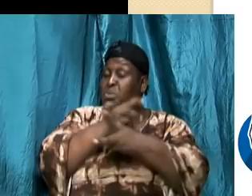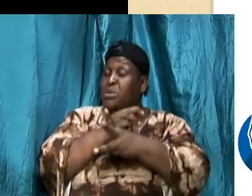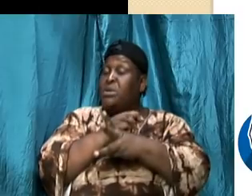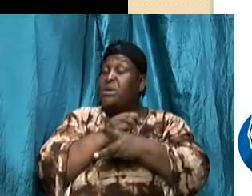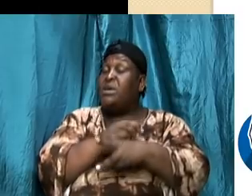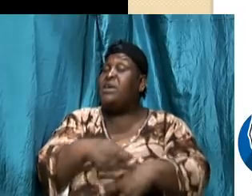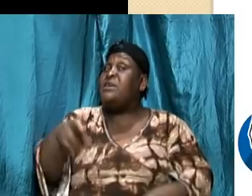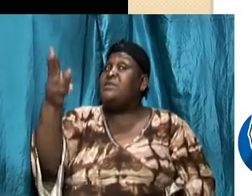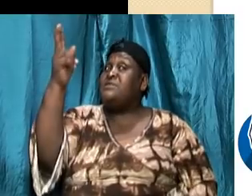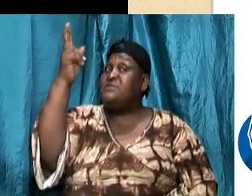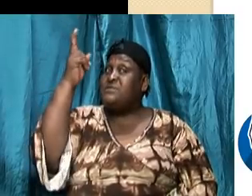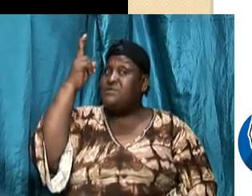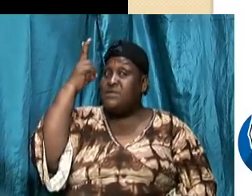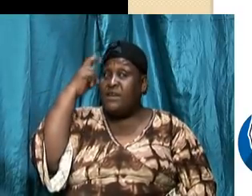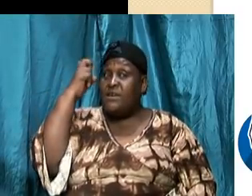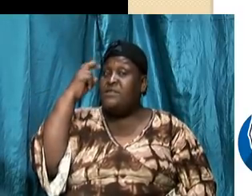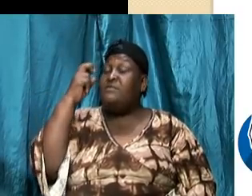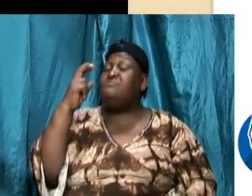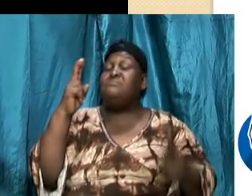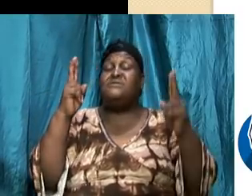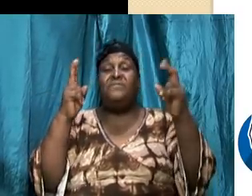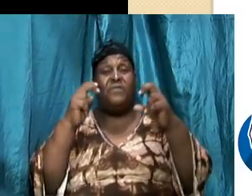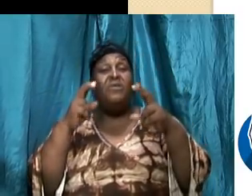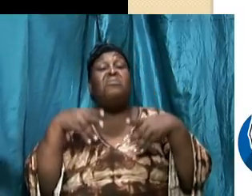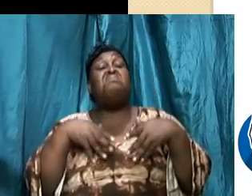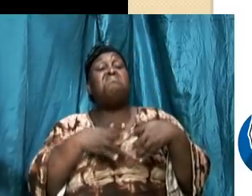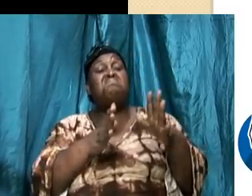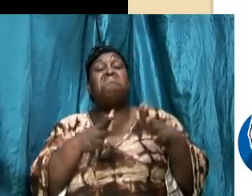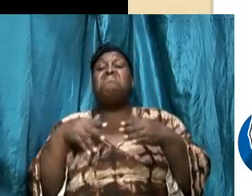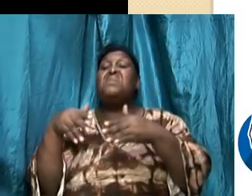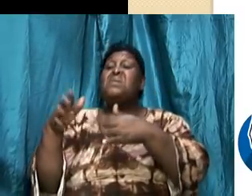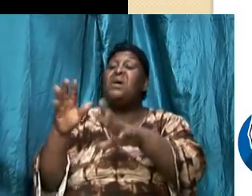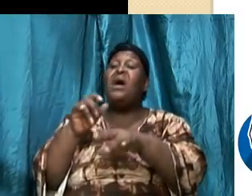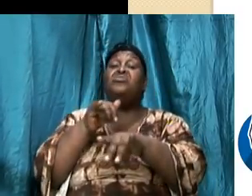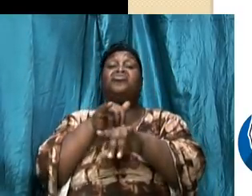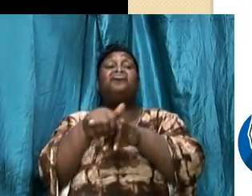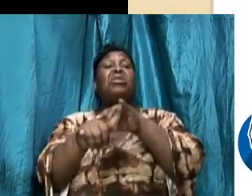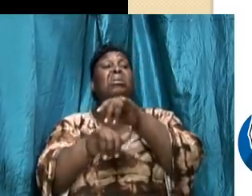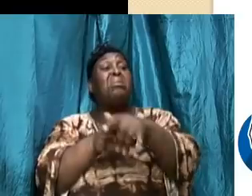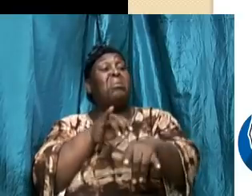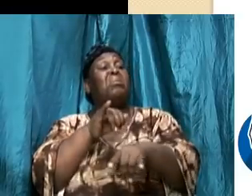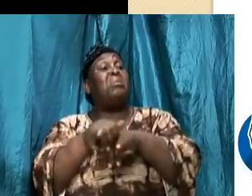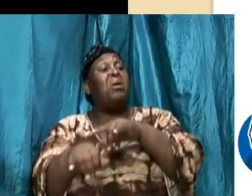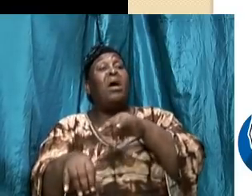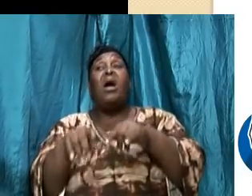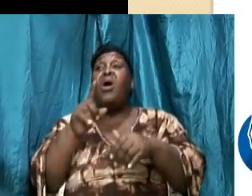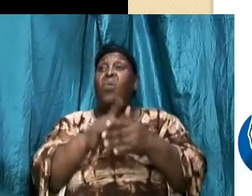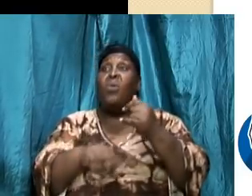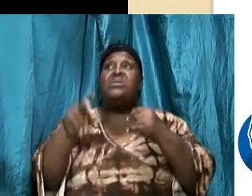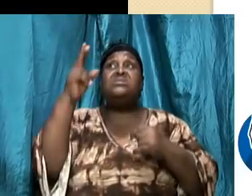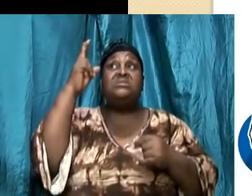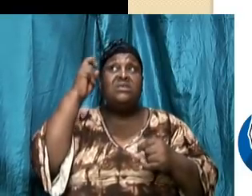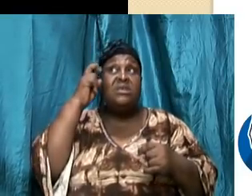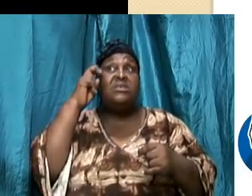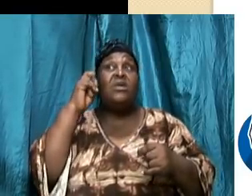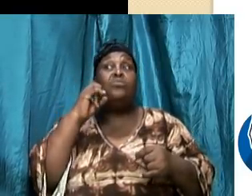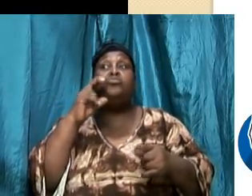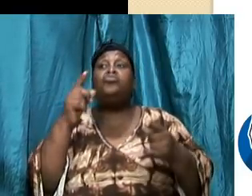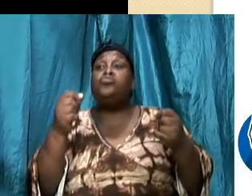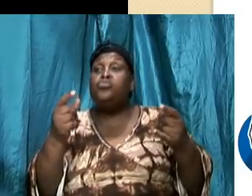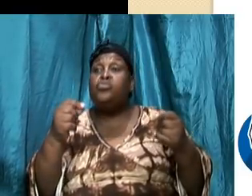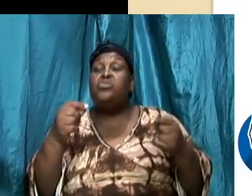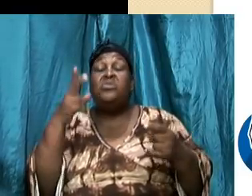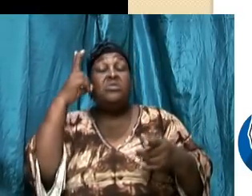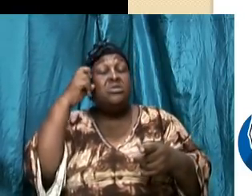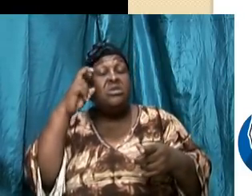strategic and what he will do is use the same areas any how we leave an